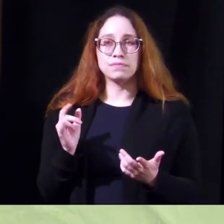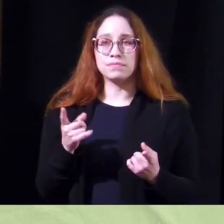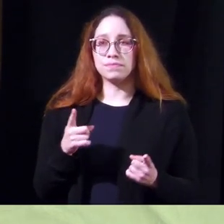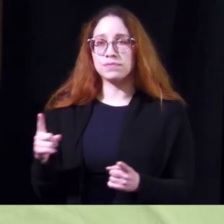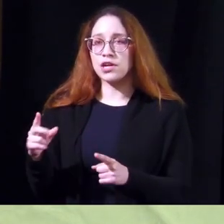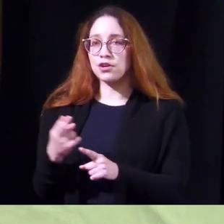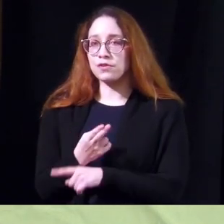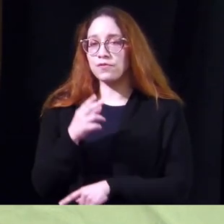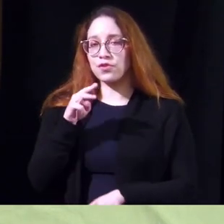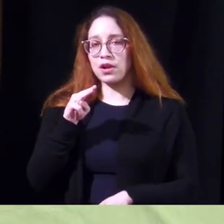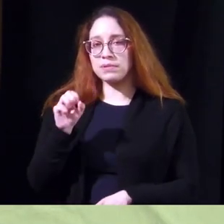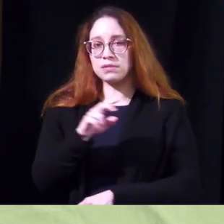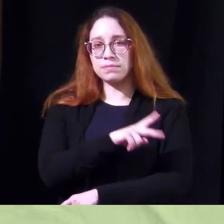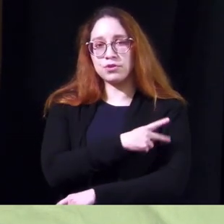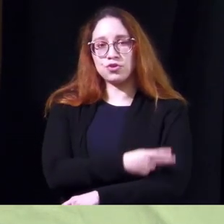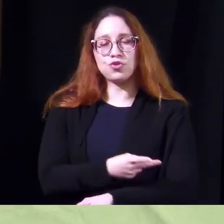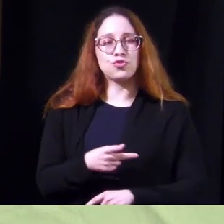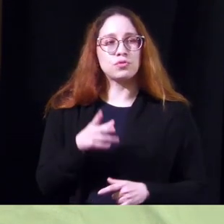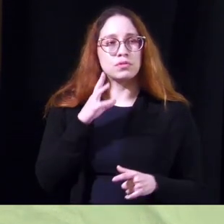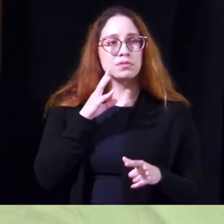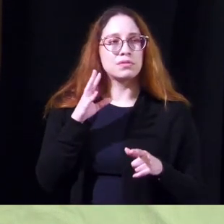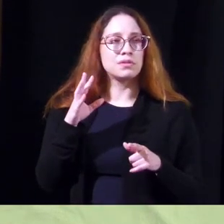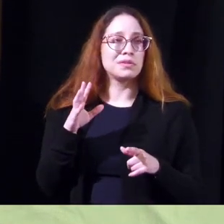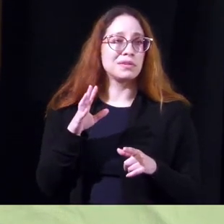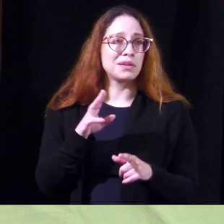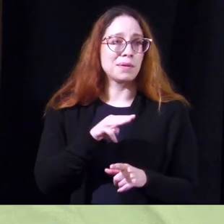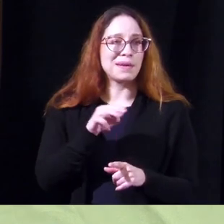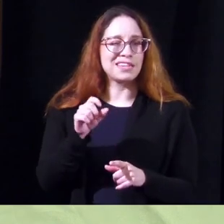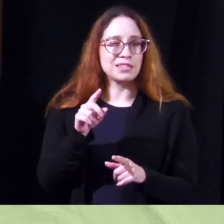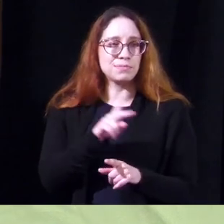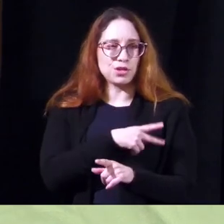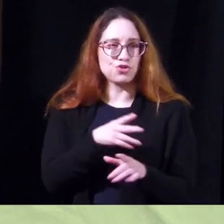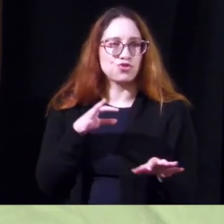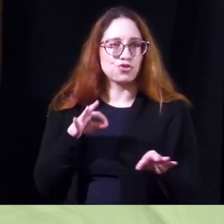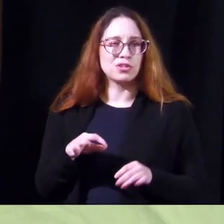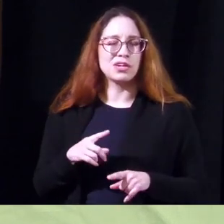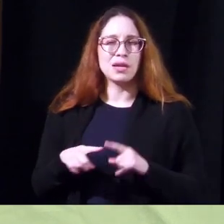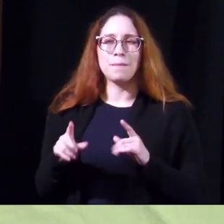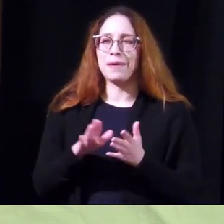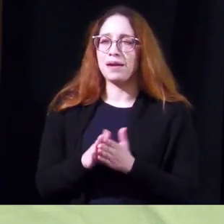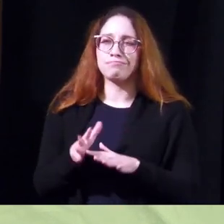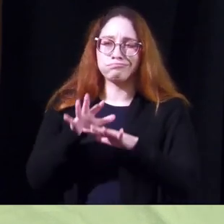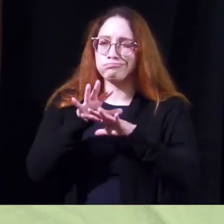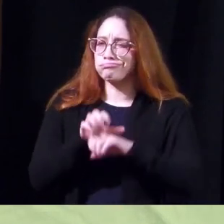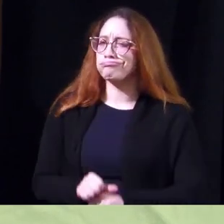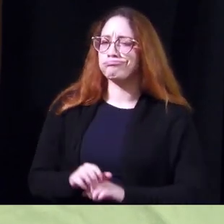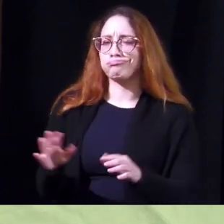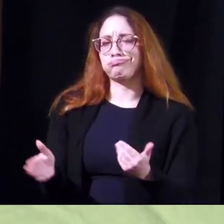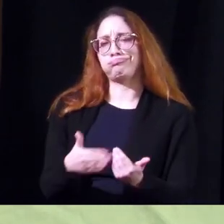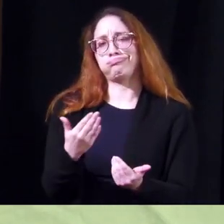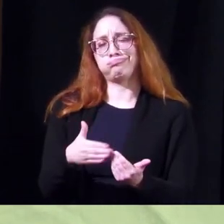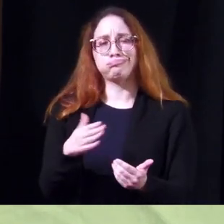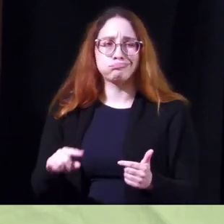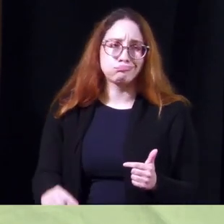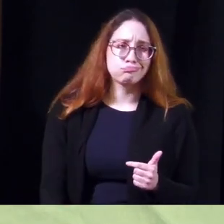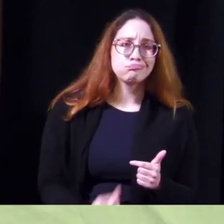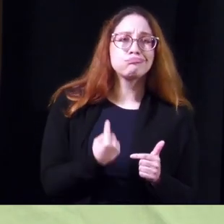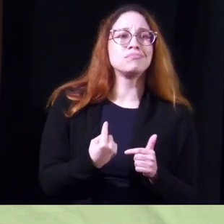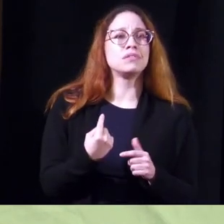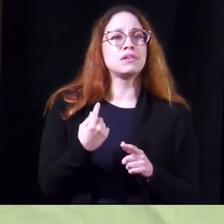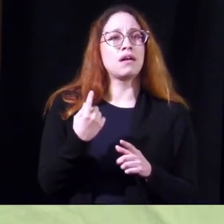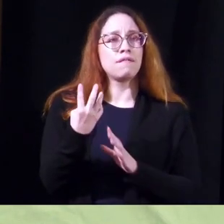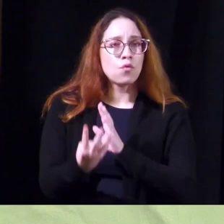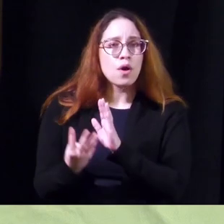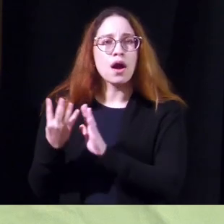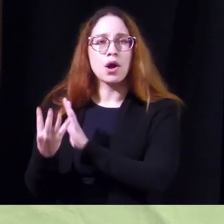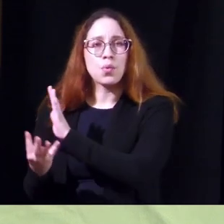use in ms patients works quite well patients learn to do it it becomes like brushing their teeth they catheterize themselves about every four